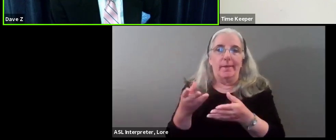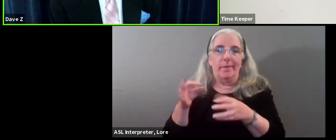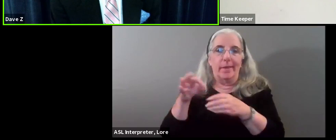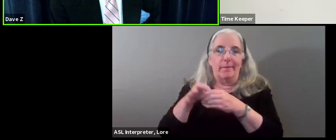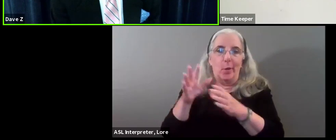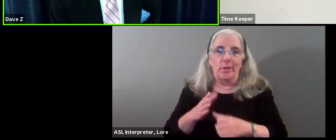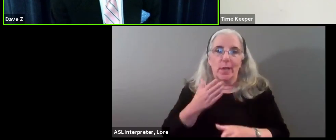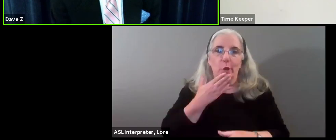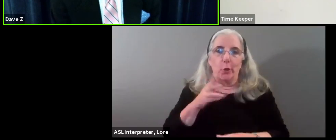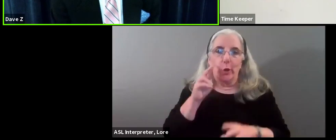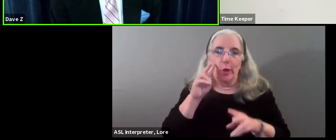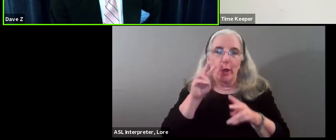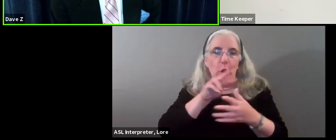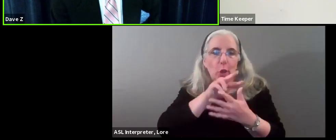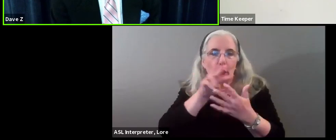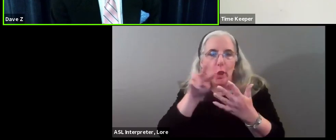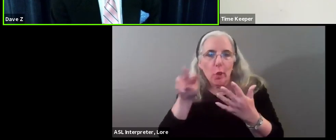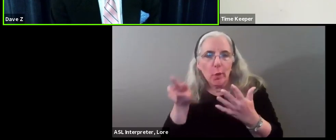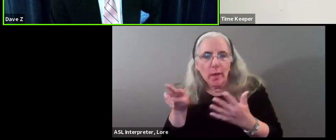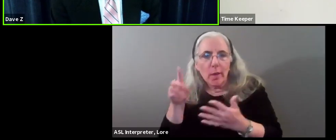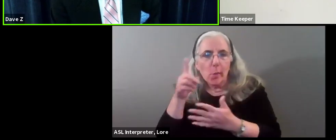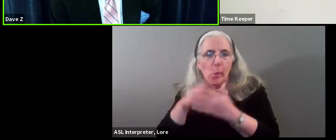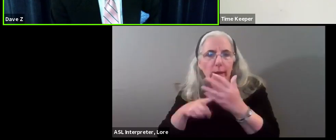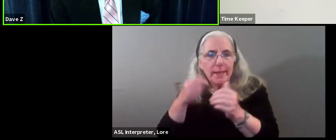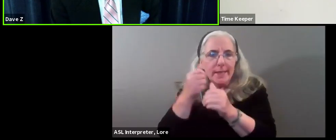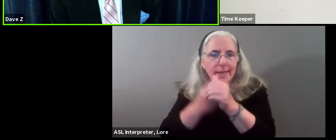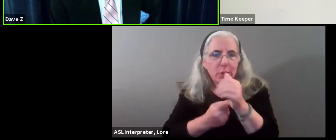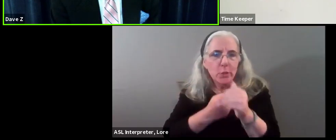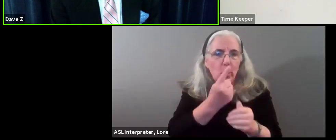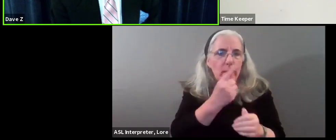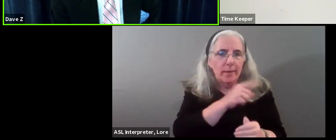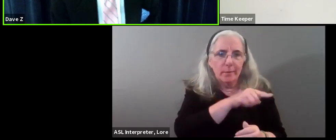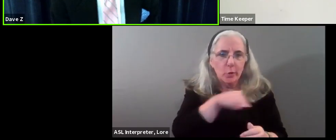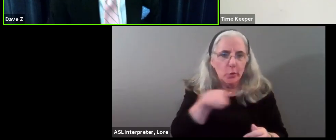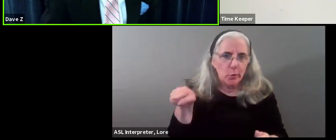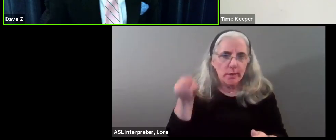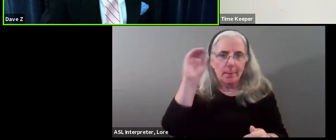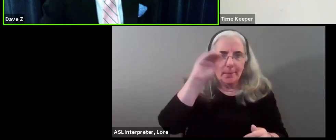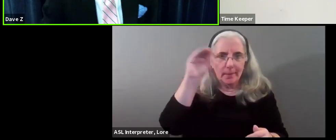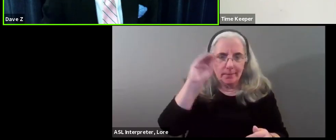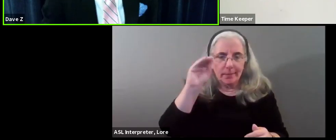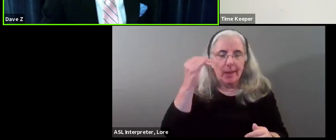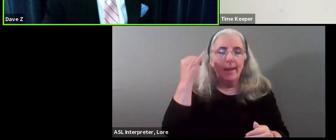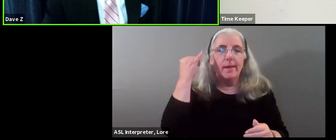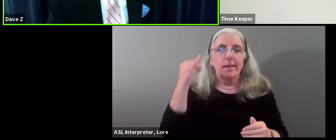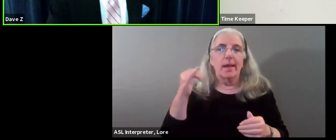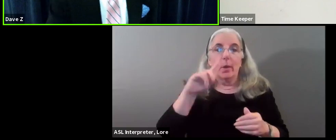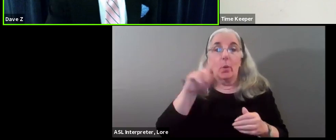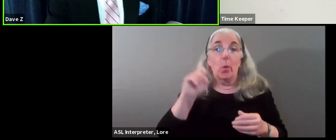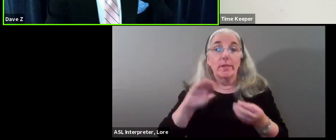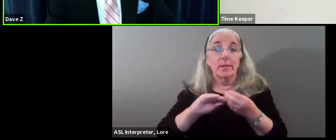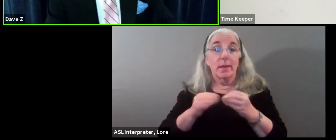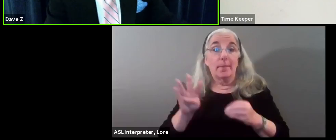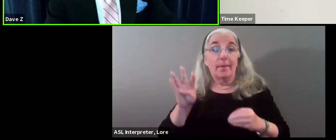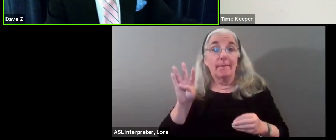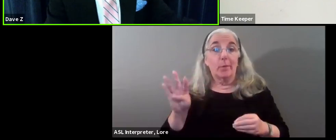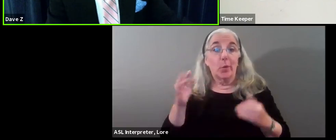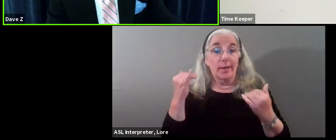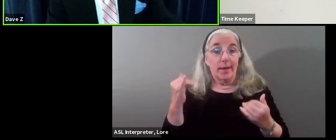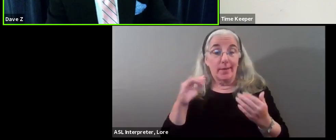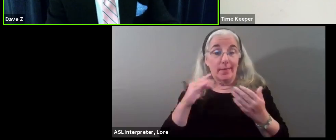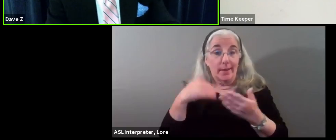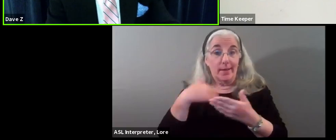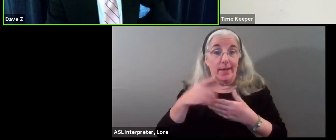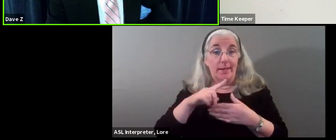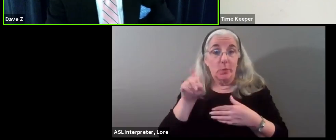good look at what all of you stand for as we approach this next election. Let's go to question number four. Our next question